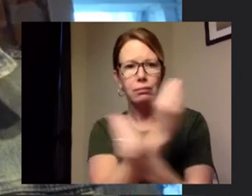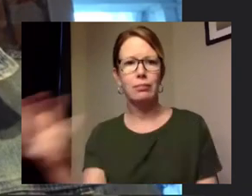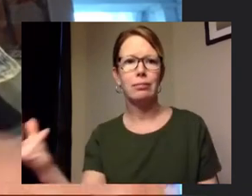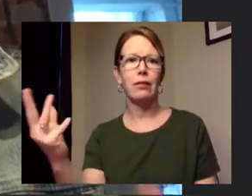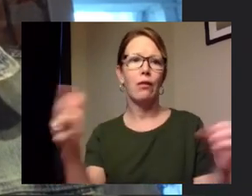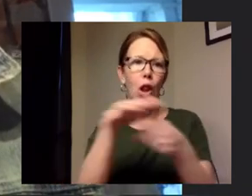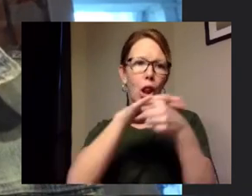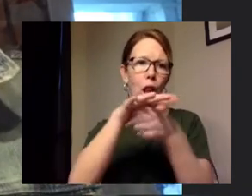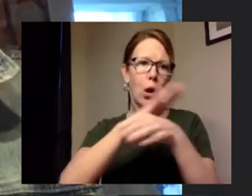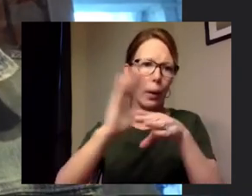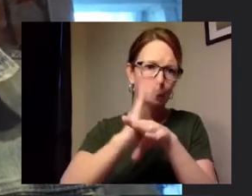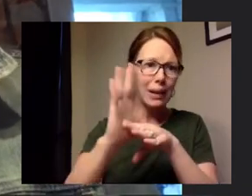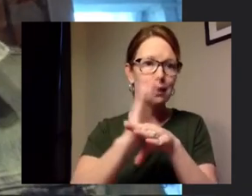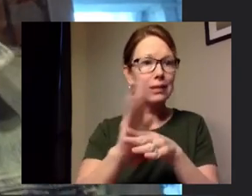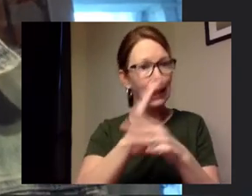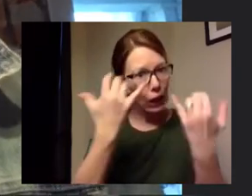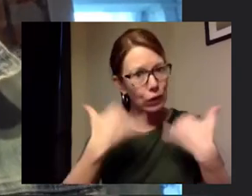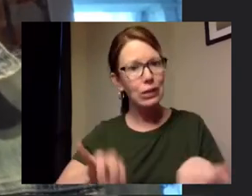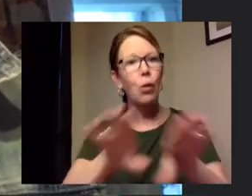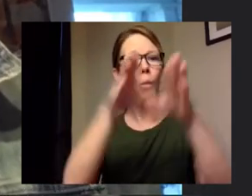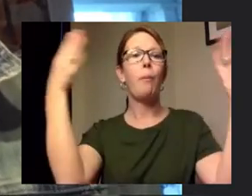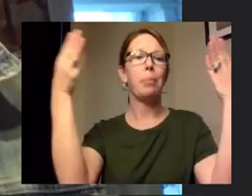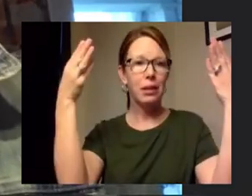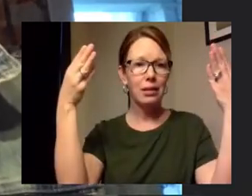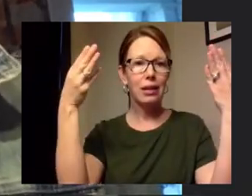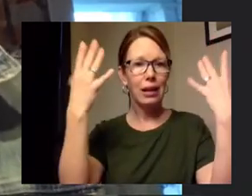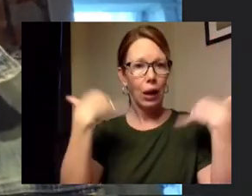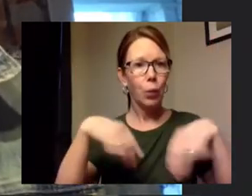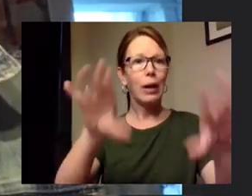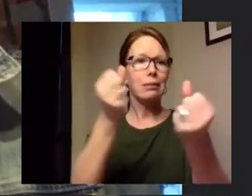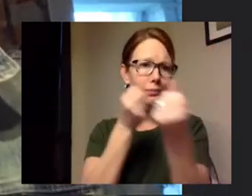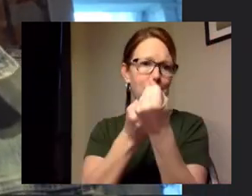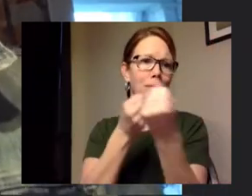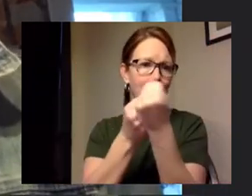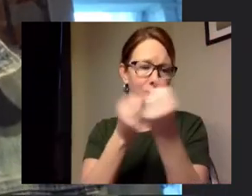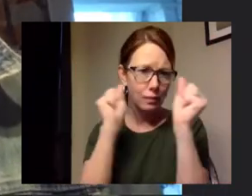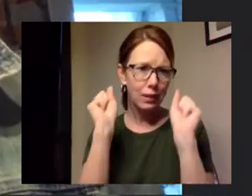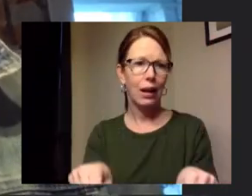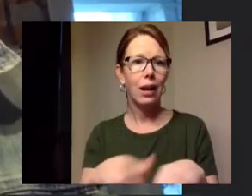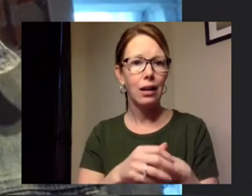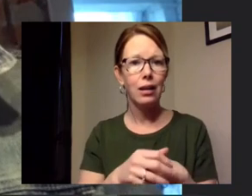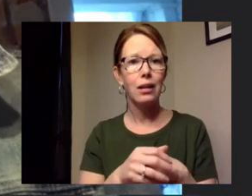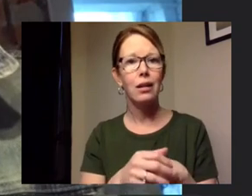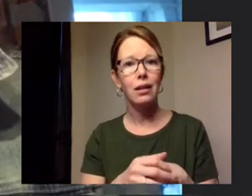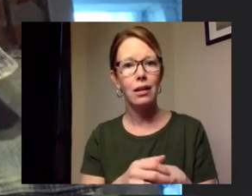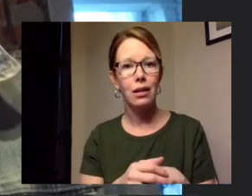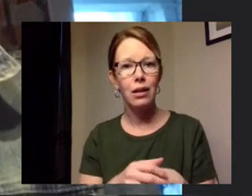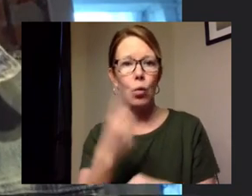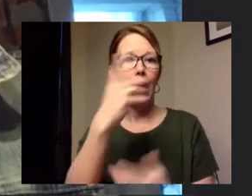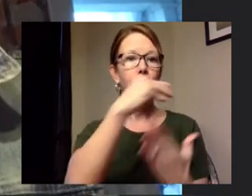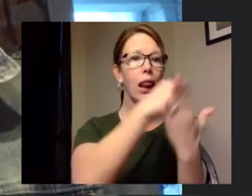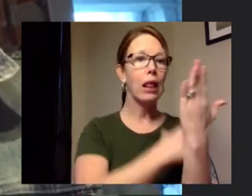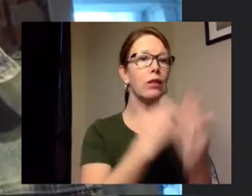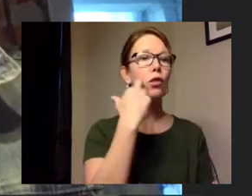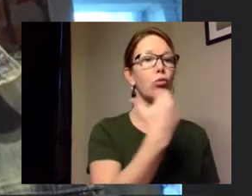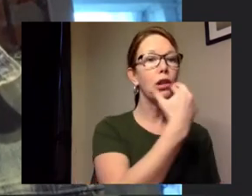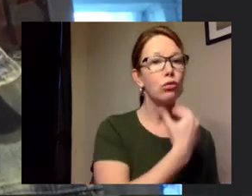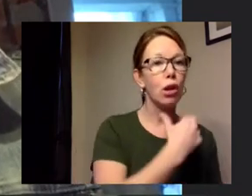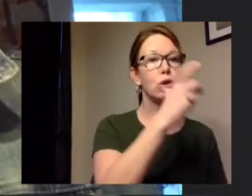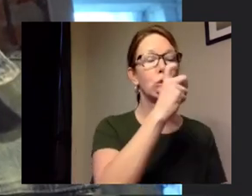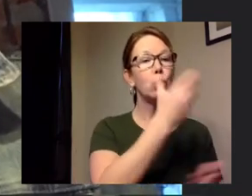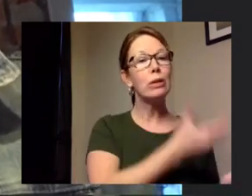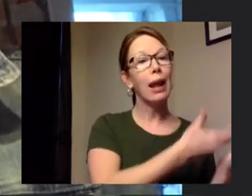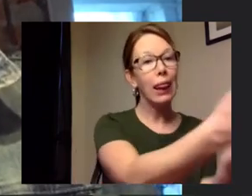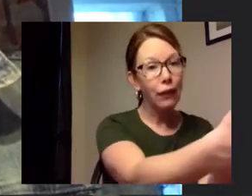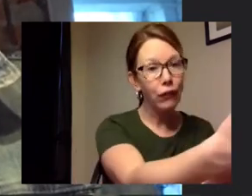that are still active that we can still support we have one list for restaurants that are doing delivery